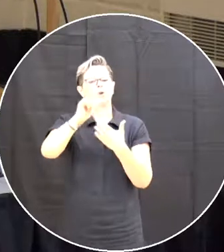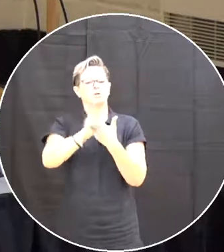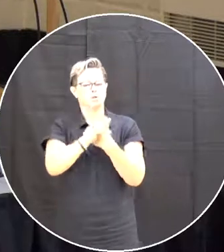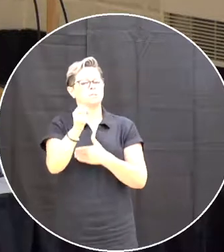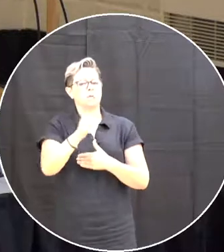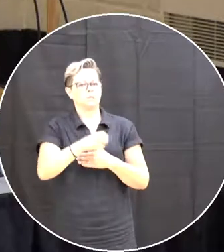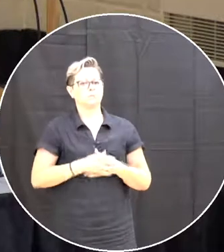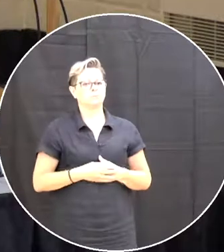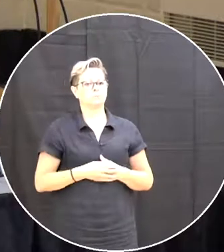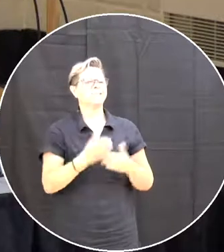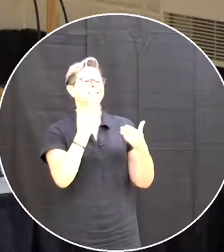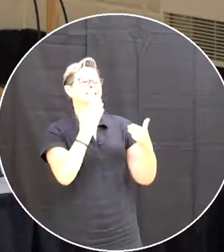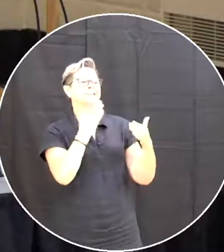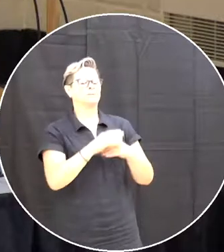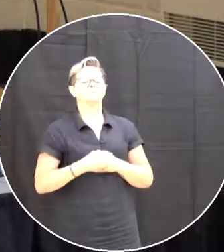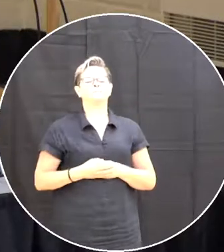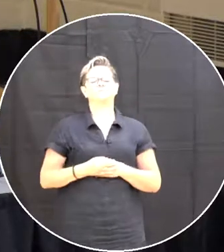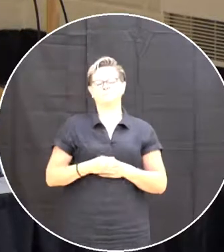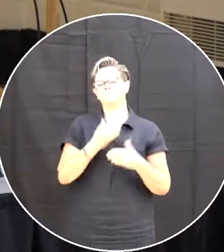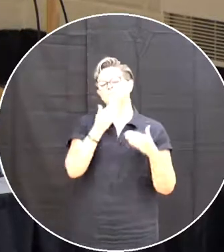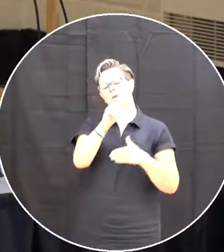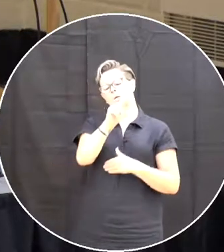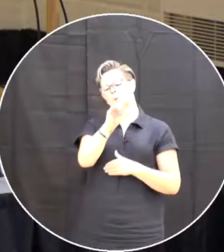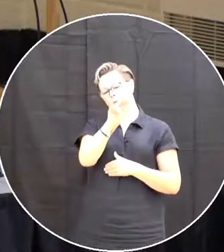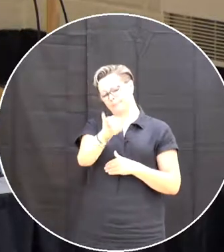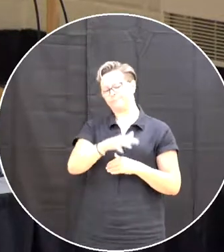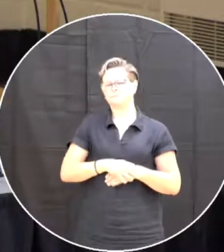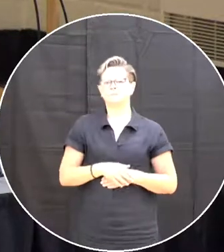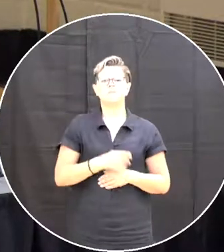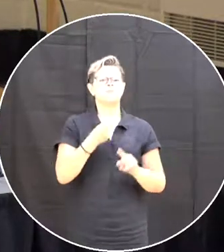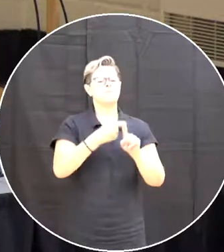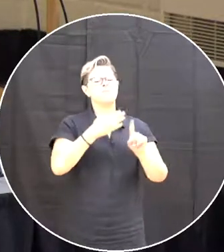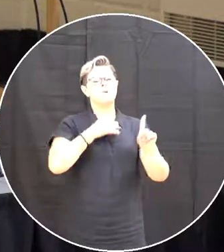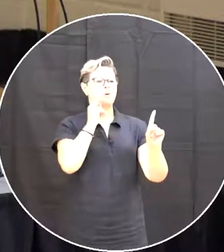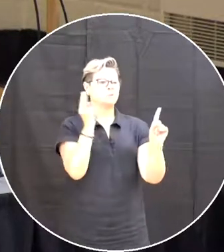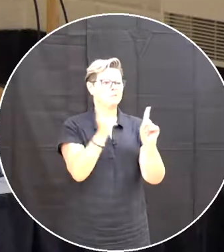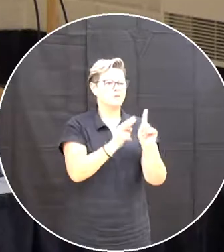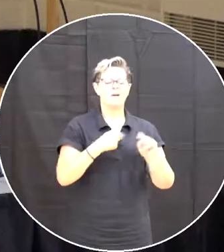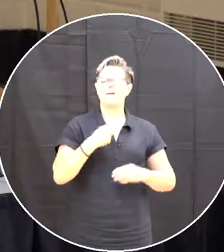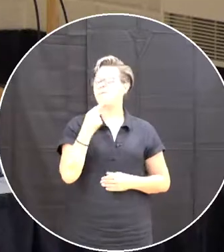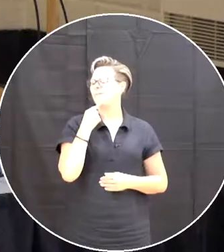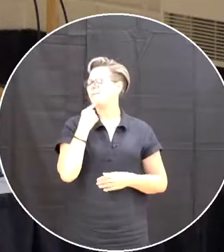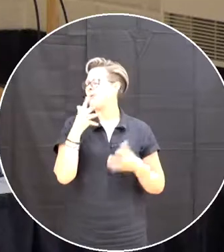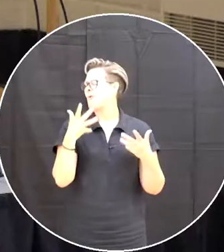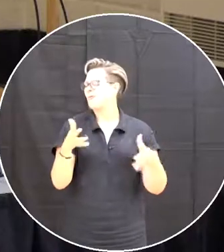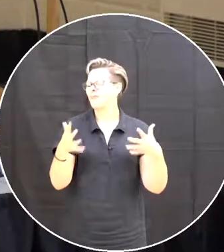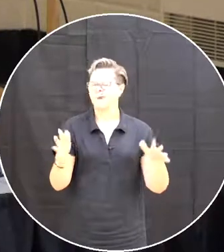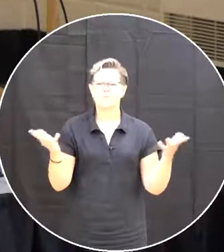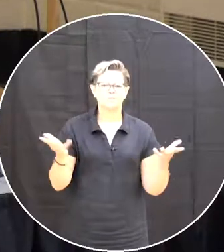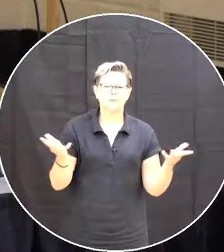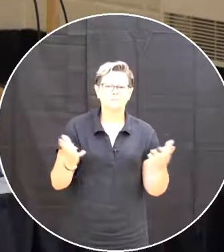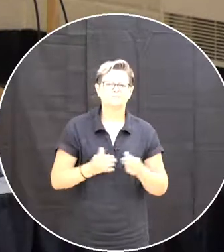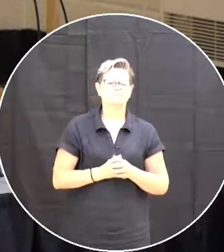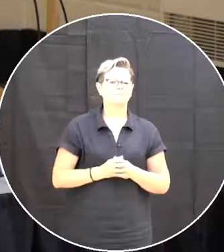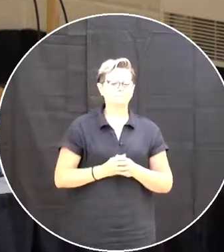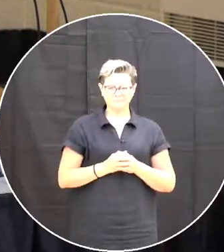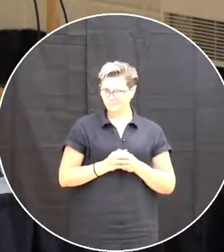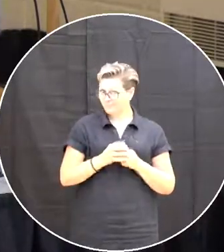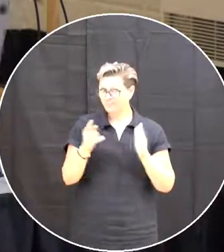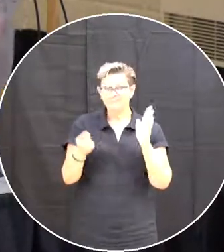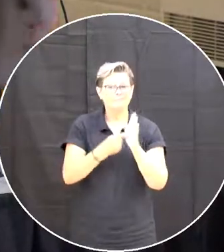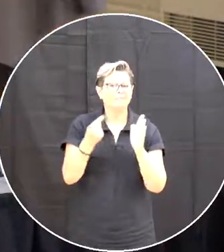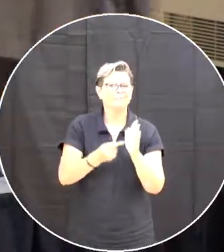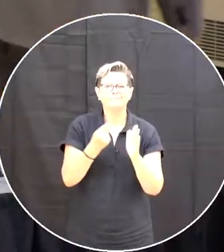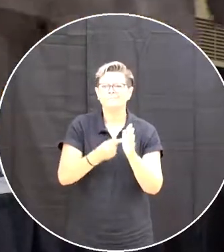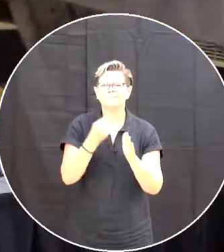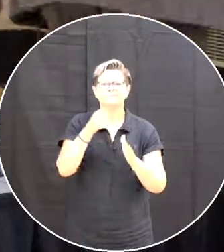Thanks Thank you Tony I would say from my point of view And I have said it before That Uh Sometimes when you're involved